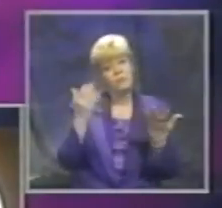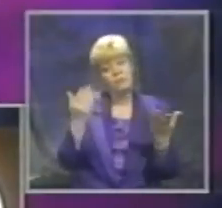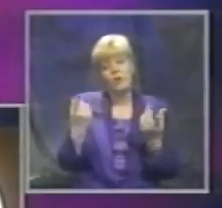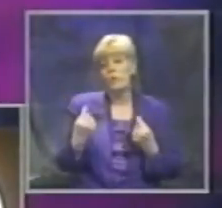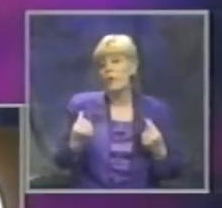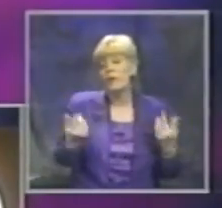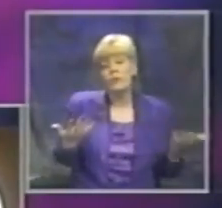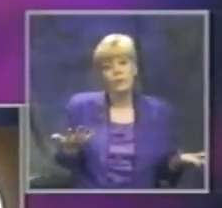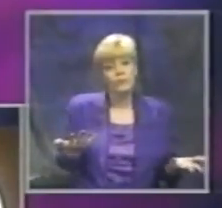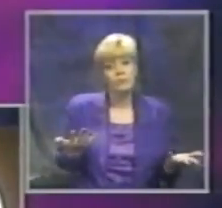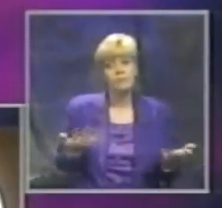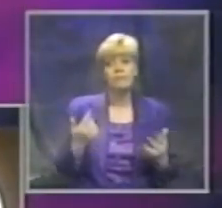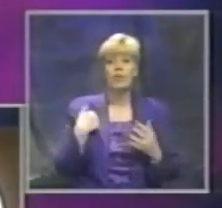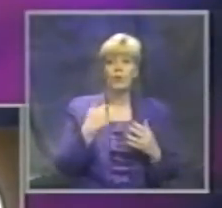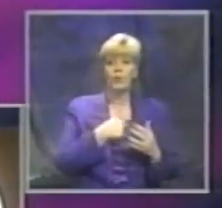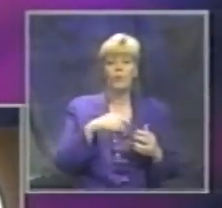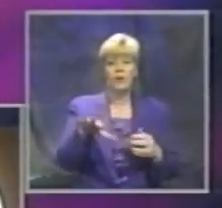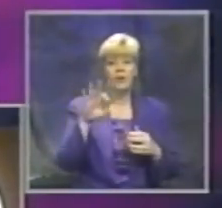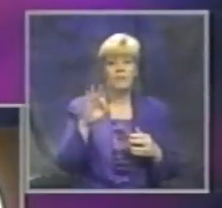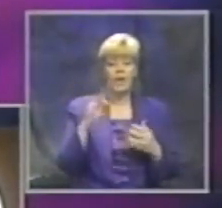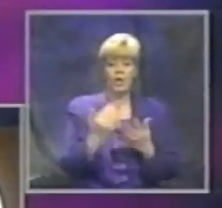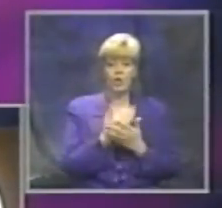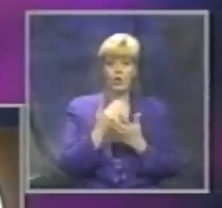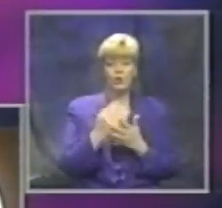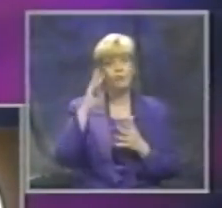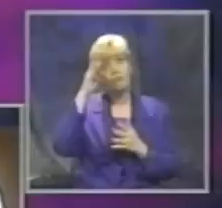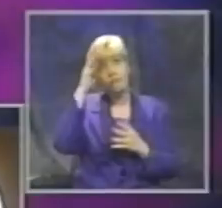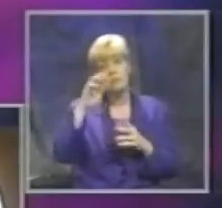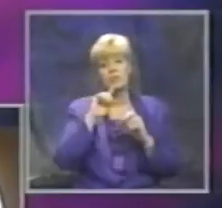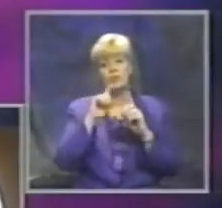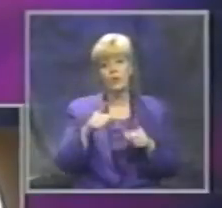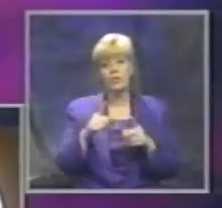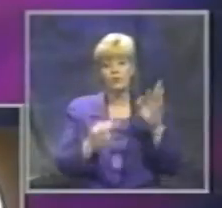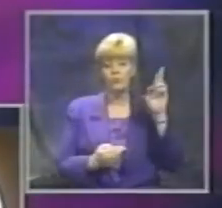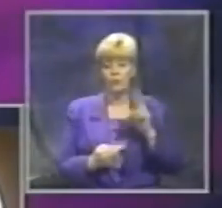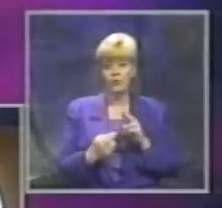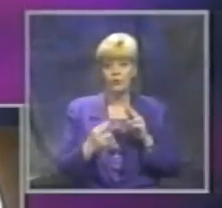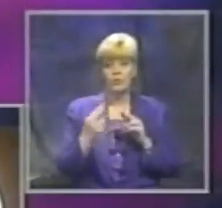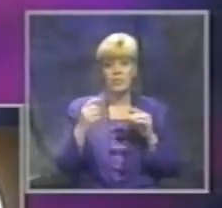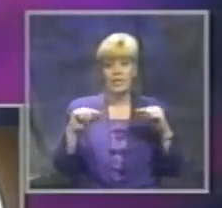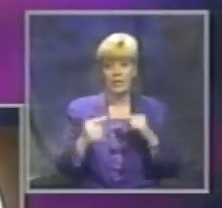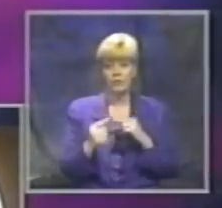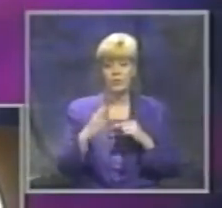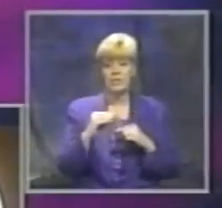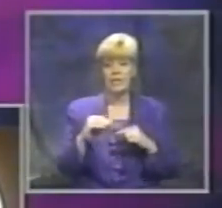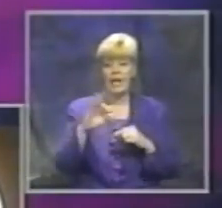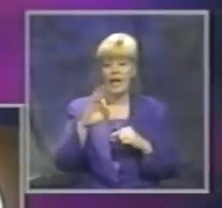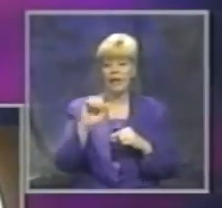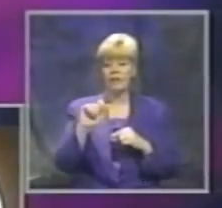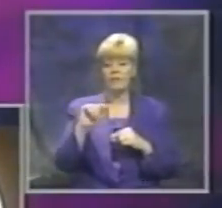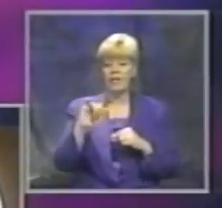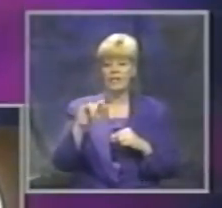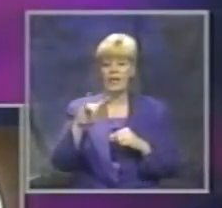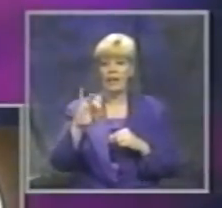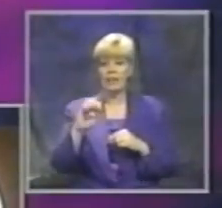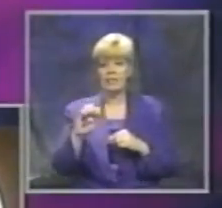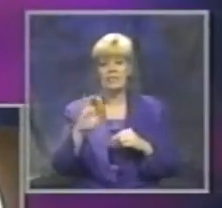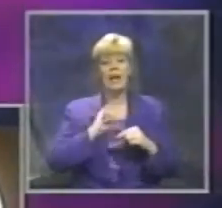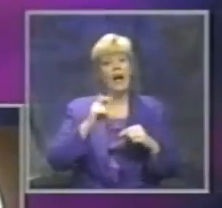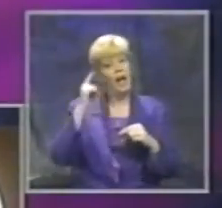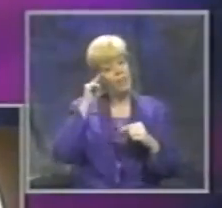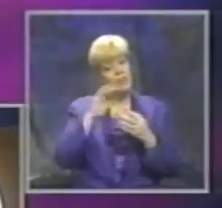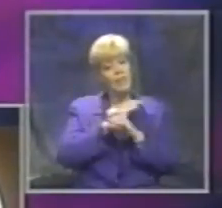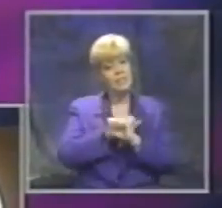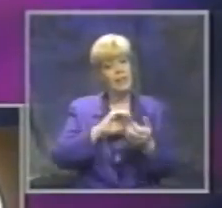can we do? We can find new creative solutions to reducing injuries and fatalities. And I believe safe communities